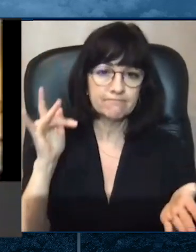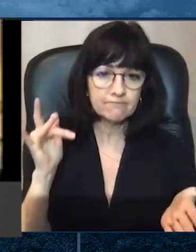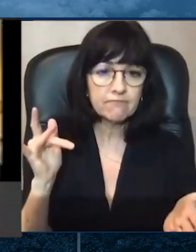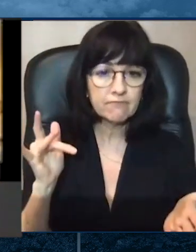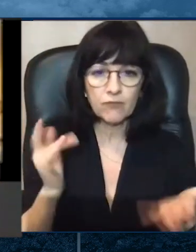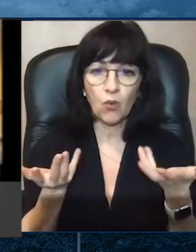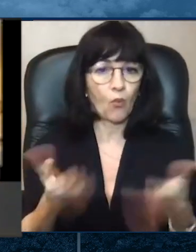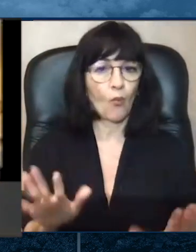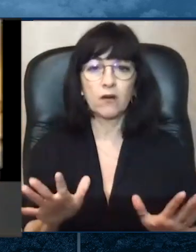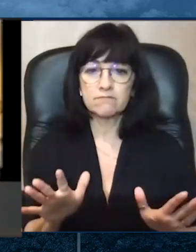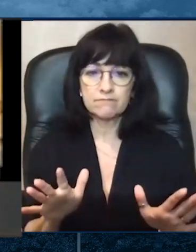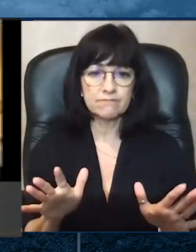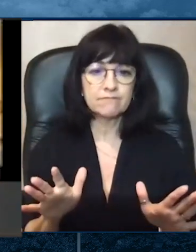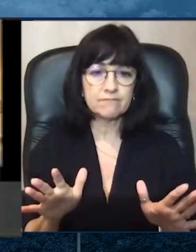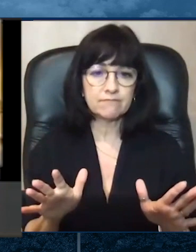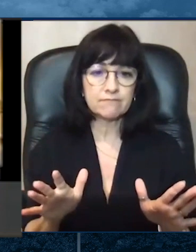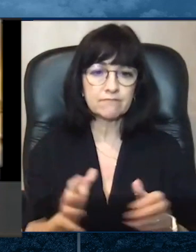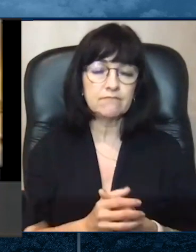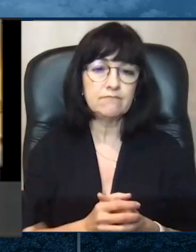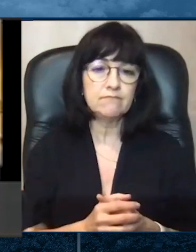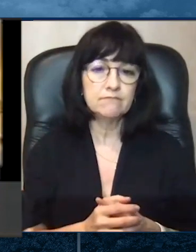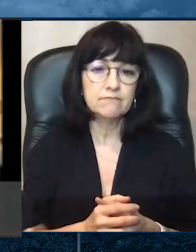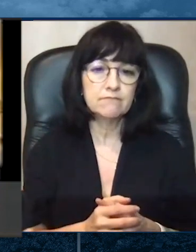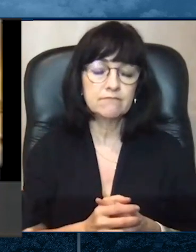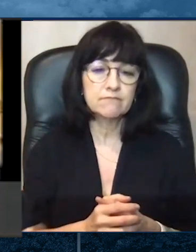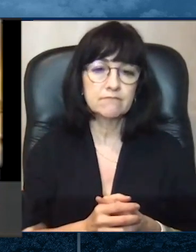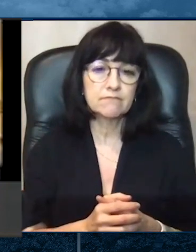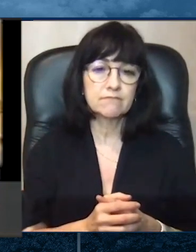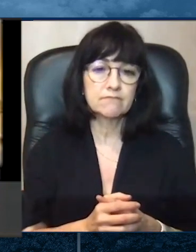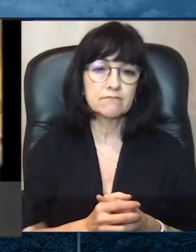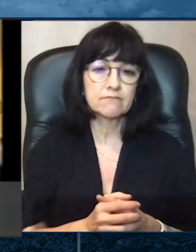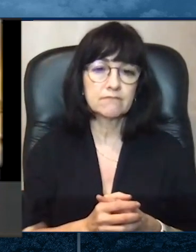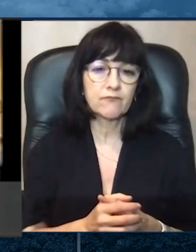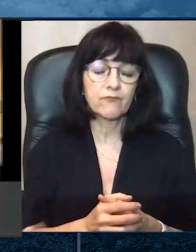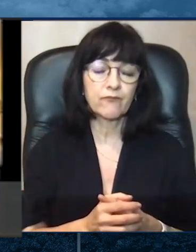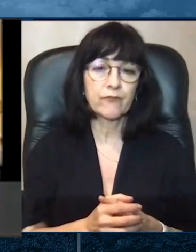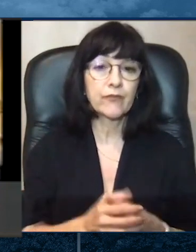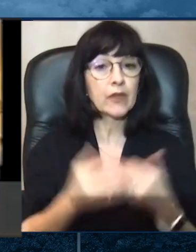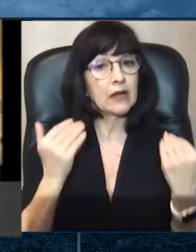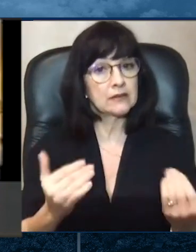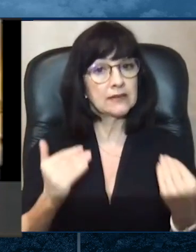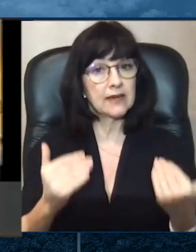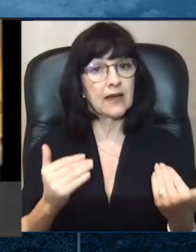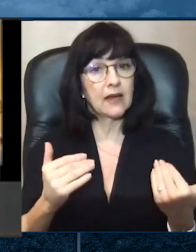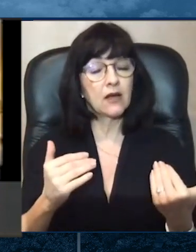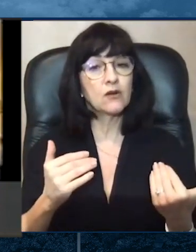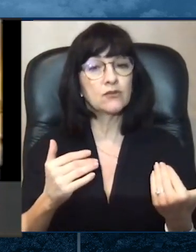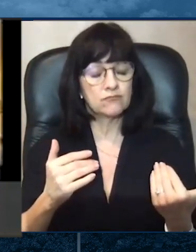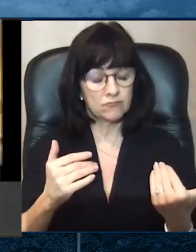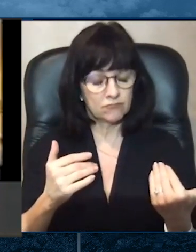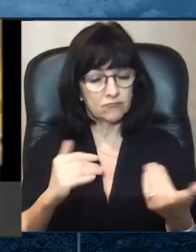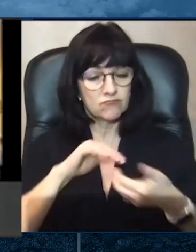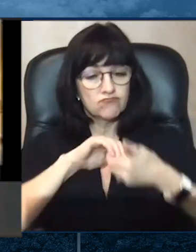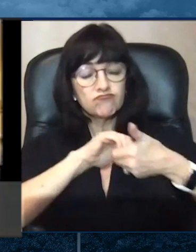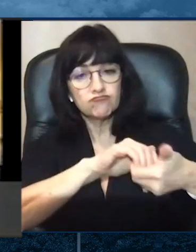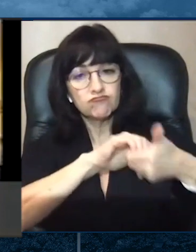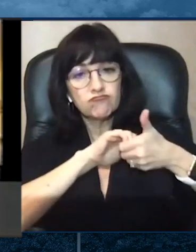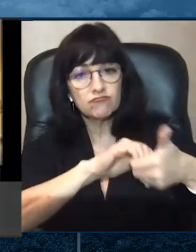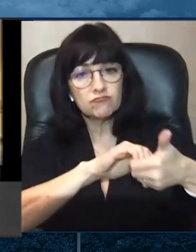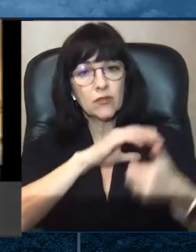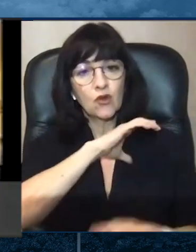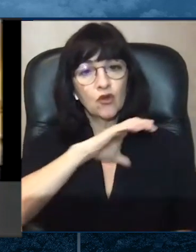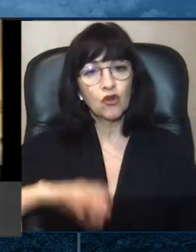Hospital Cristiana Care, donde esperan abrir una estación de proyección sobre el coronavirus.